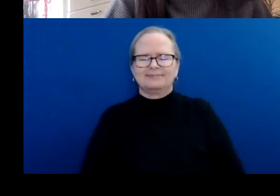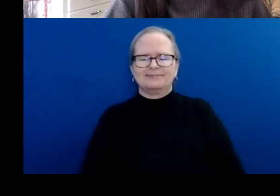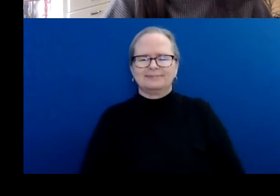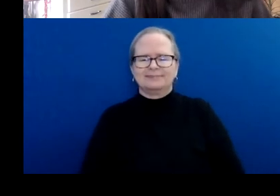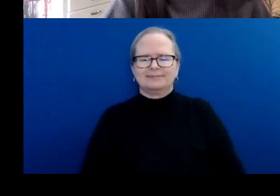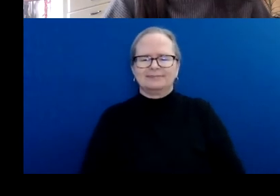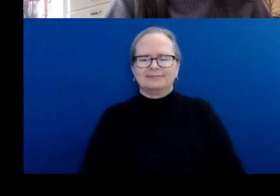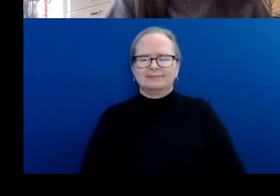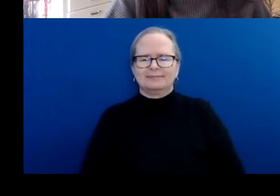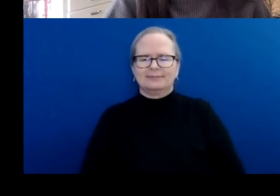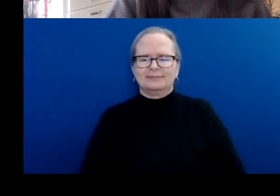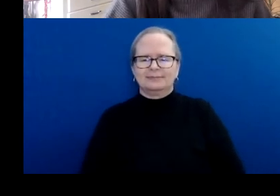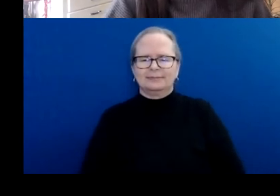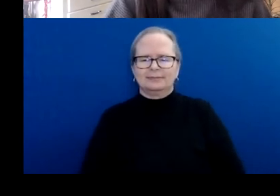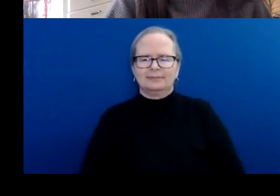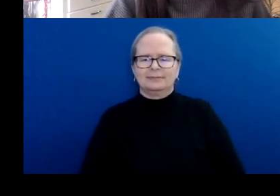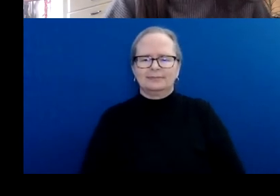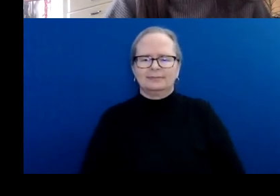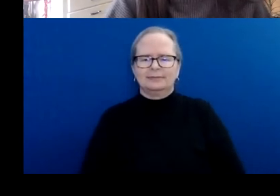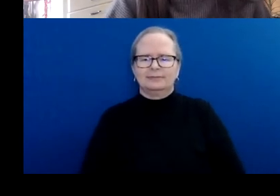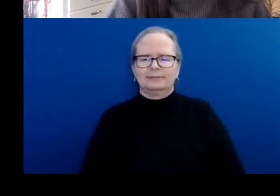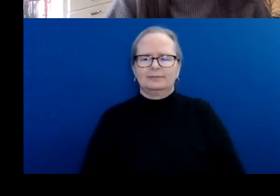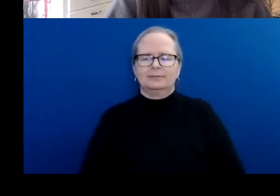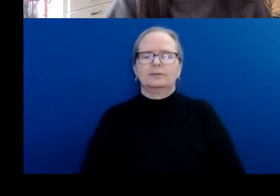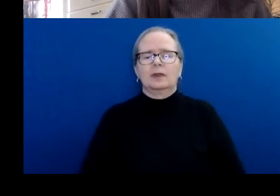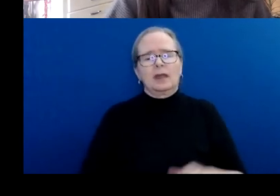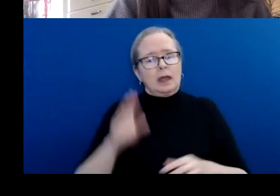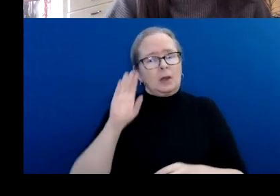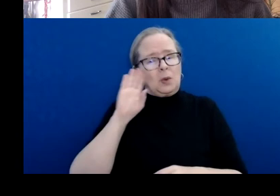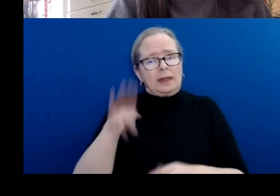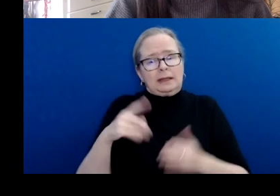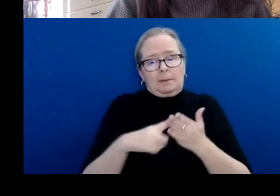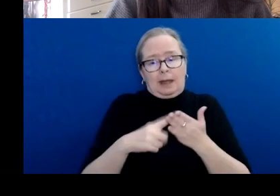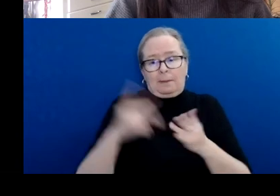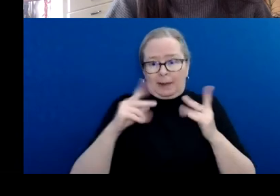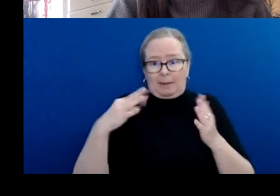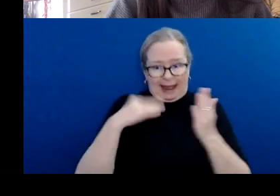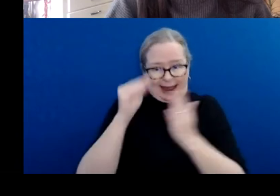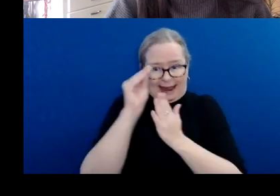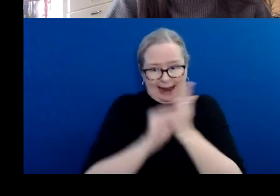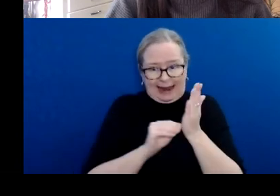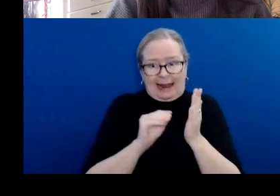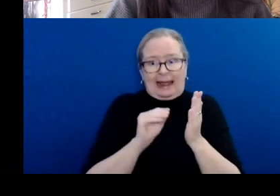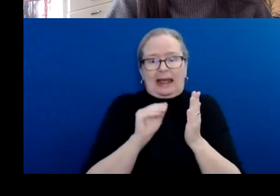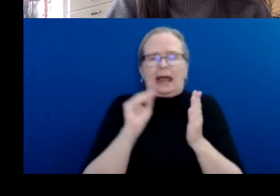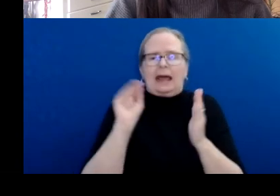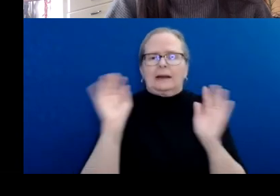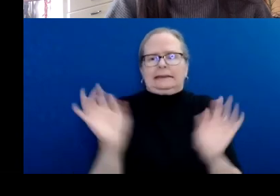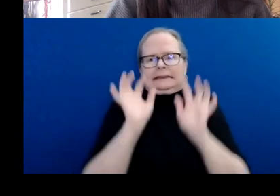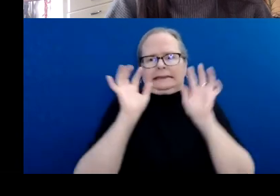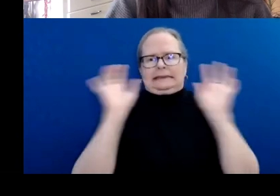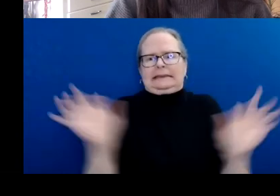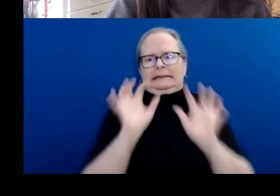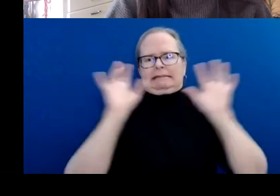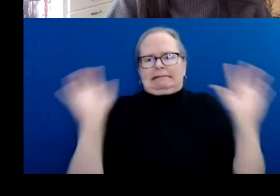While it can be tempting to paint a rosy picture for the committee, demonstrating that you've taken time to consider and reflect on